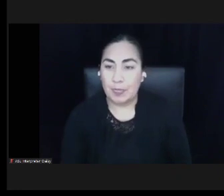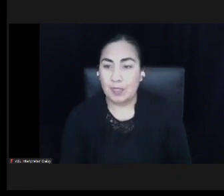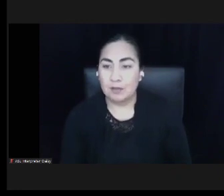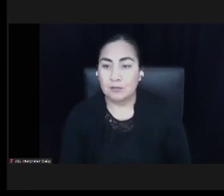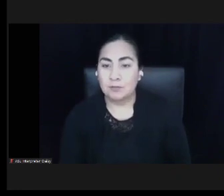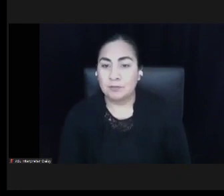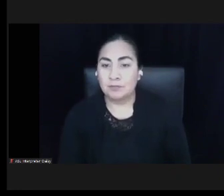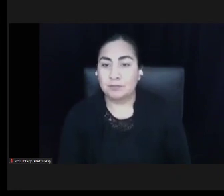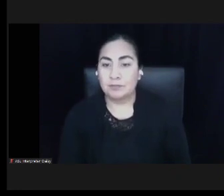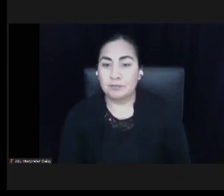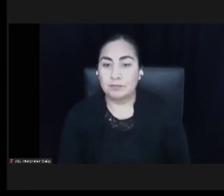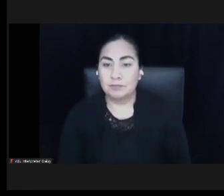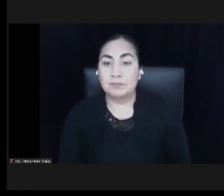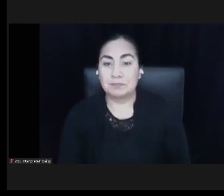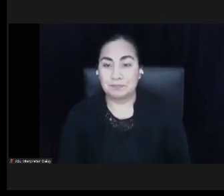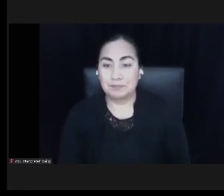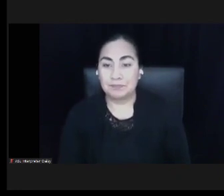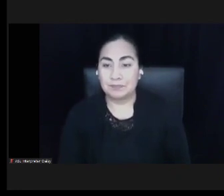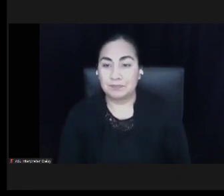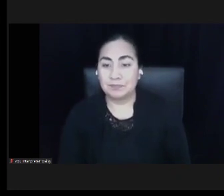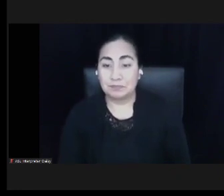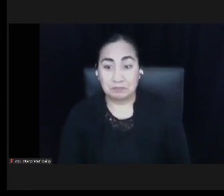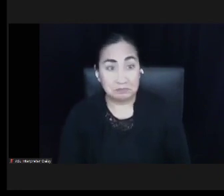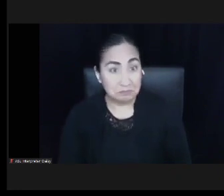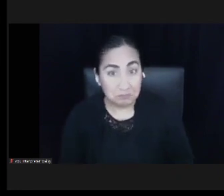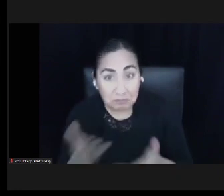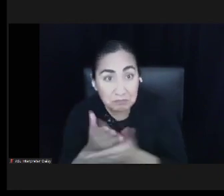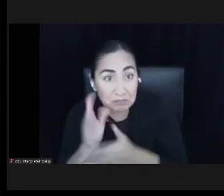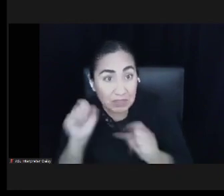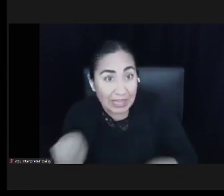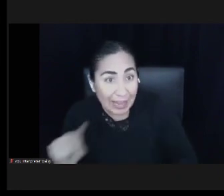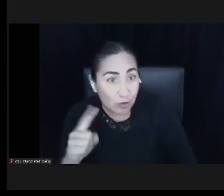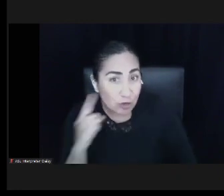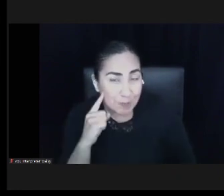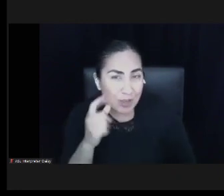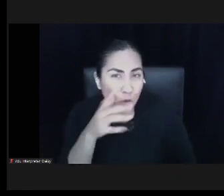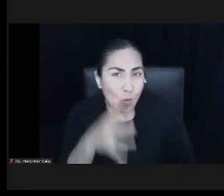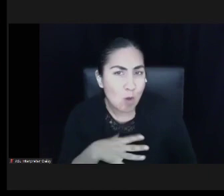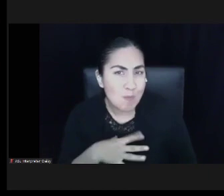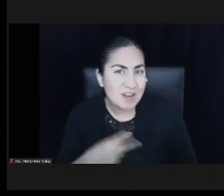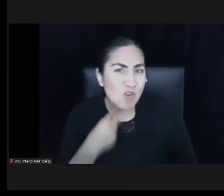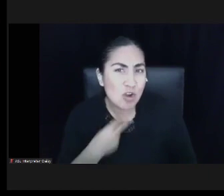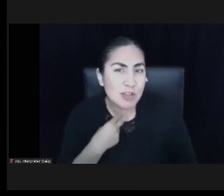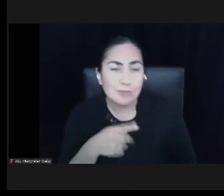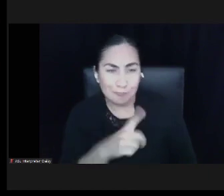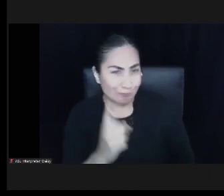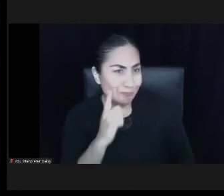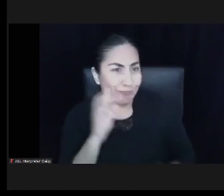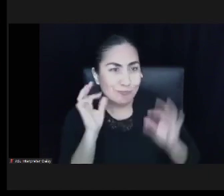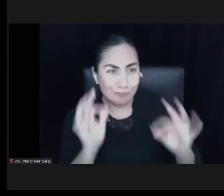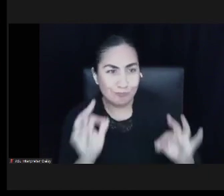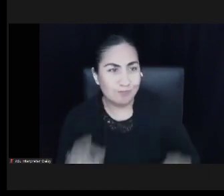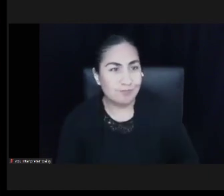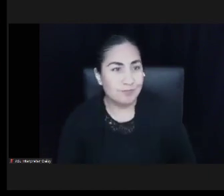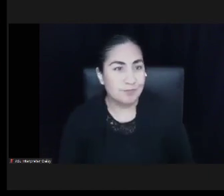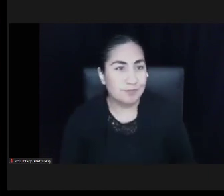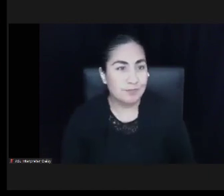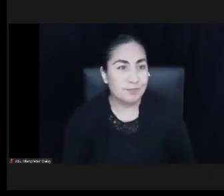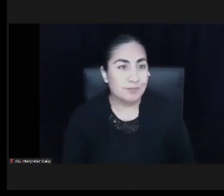All right. Can everyone hear me? Yeah, you sound great, Sherilyn. Okay.